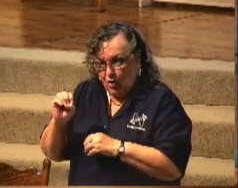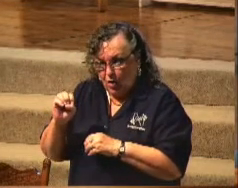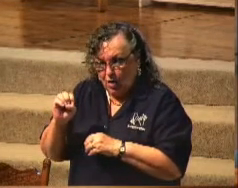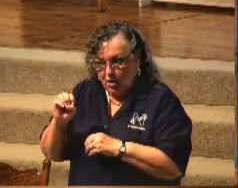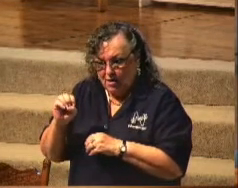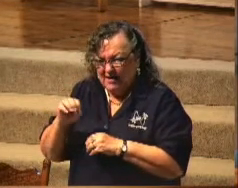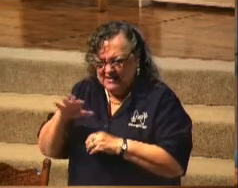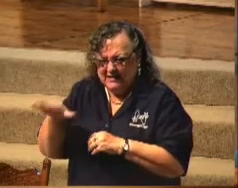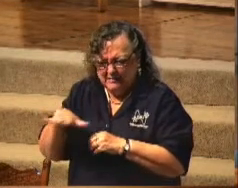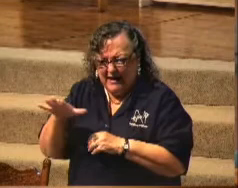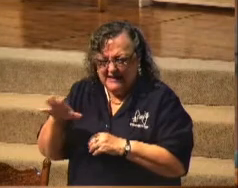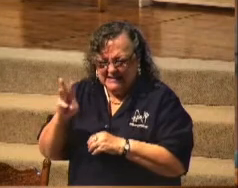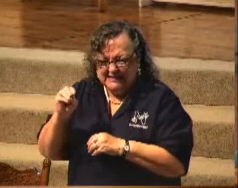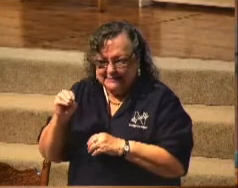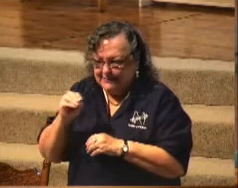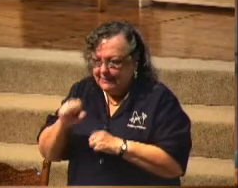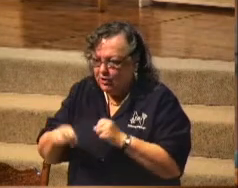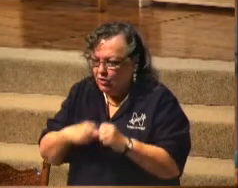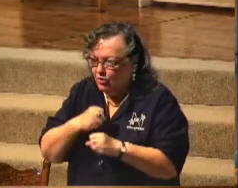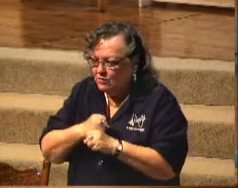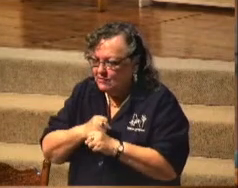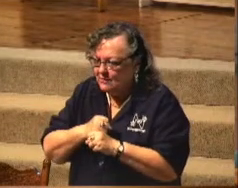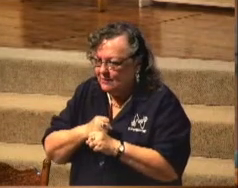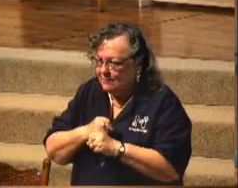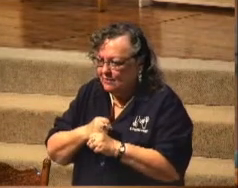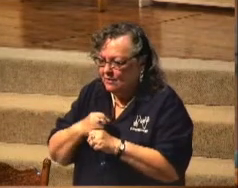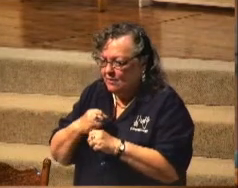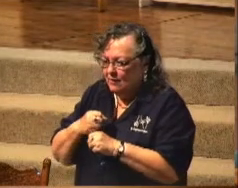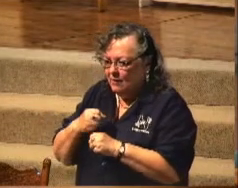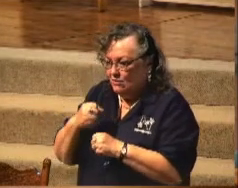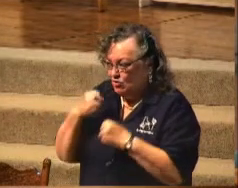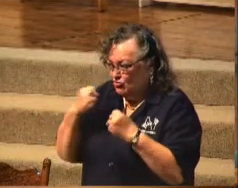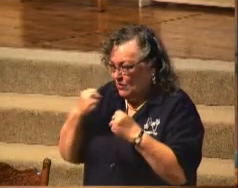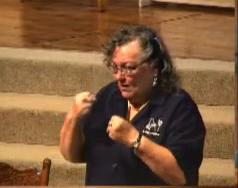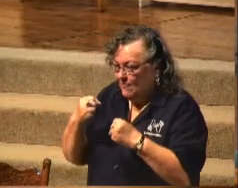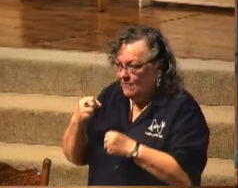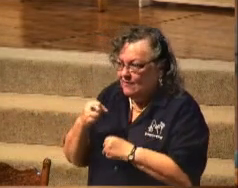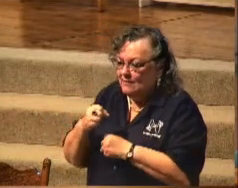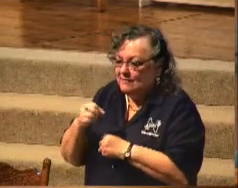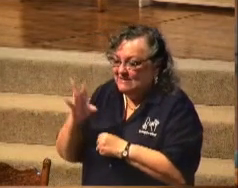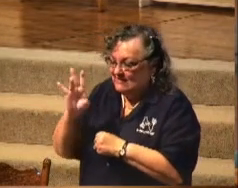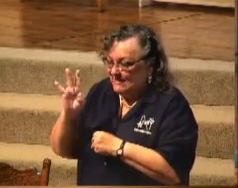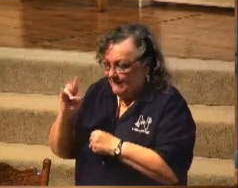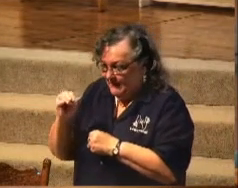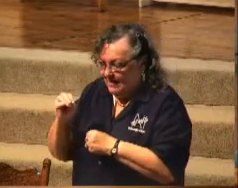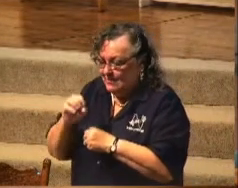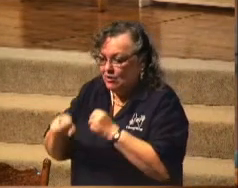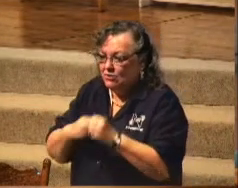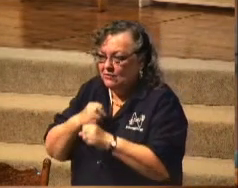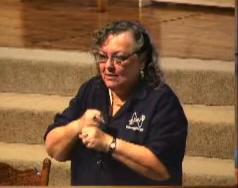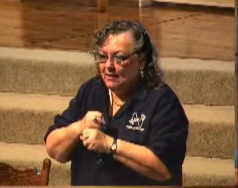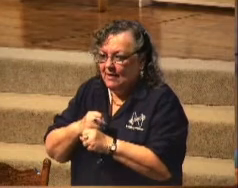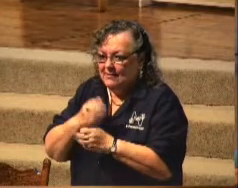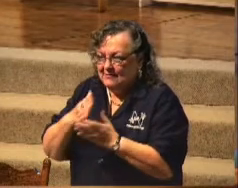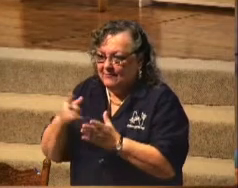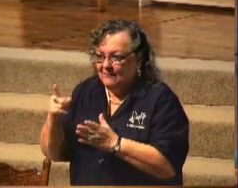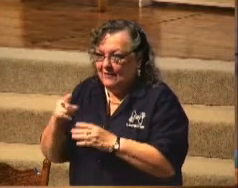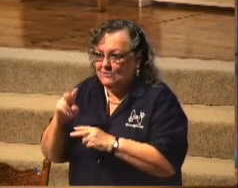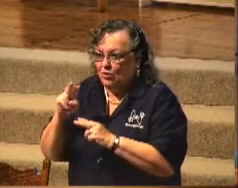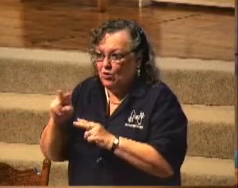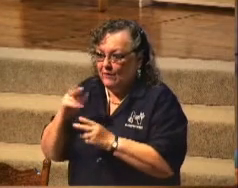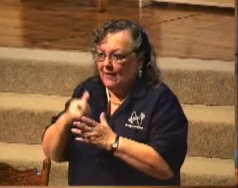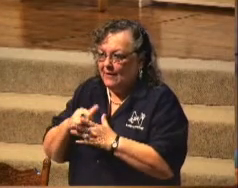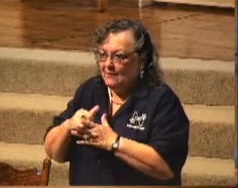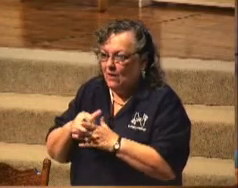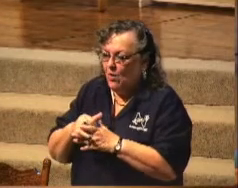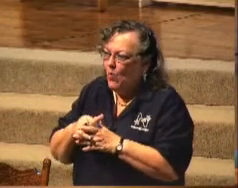60 years? And if by reason of strength, an extra 10, 70? Some of us are looking at that and we're saying, wow, God